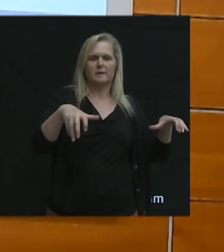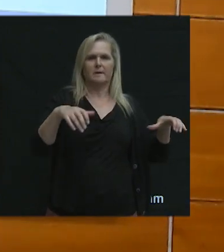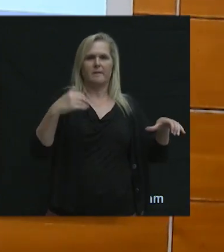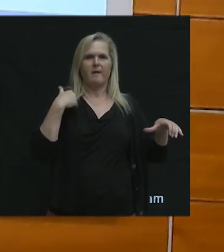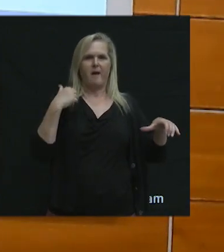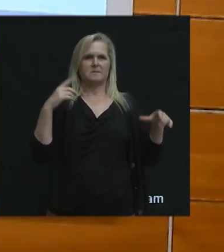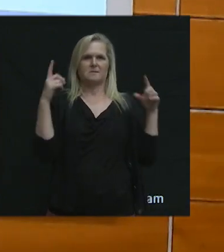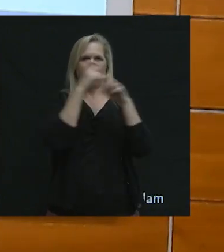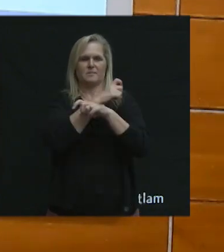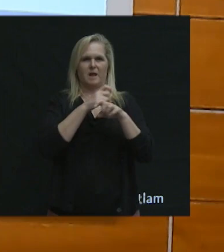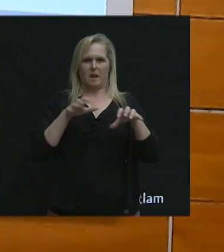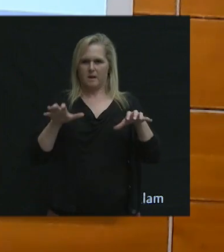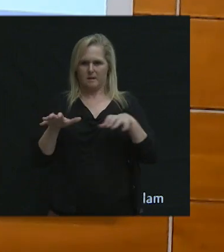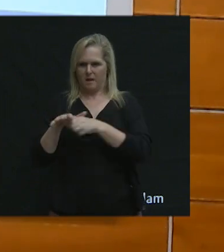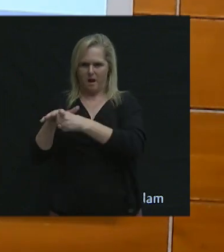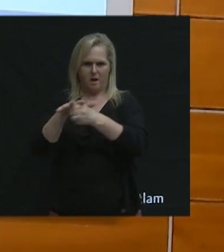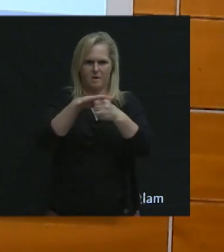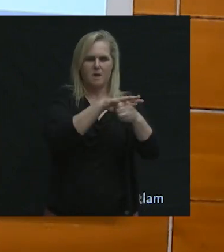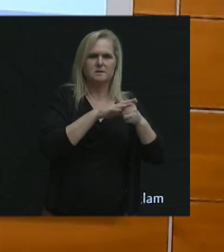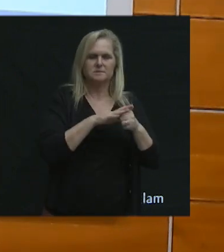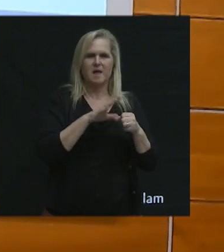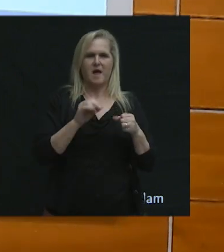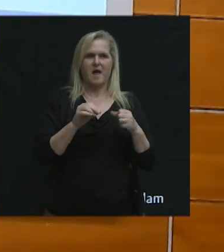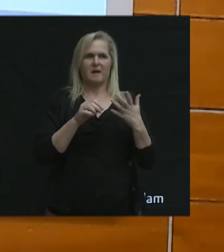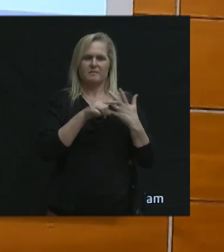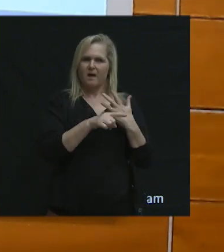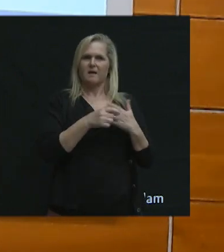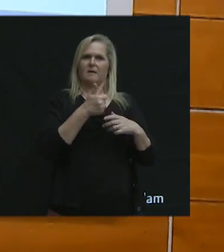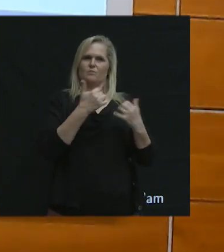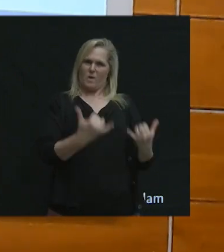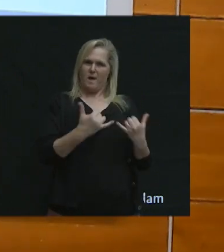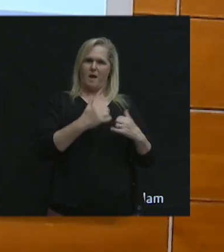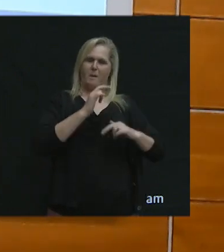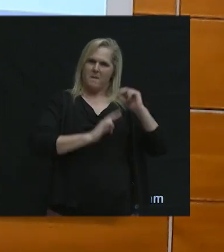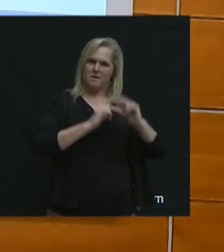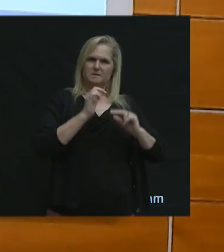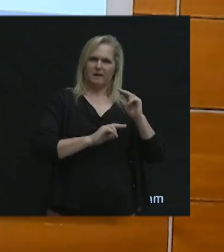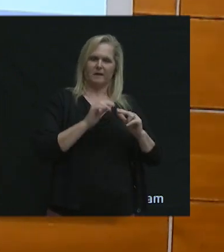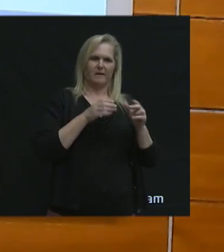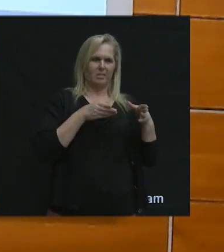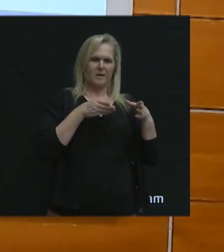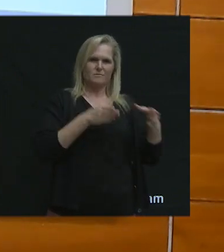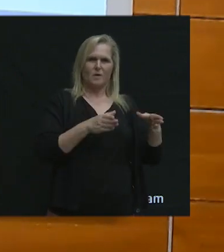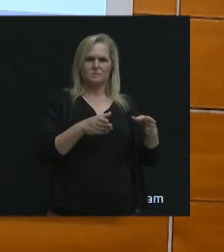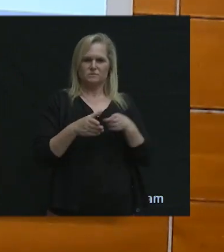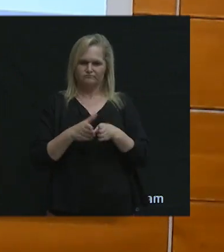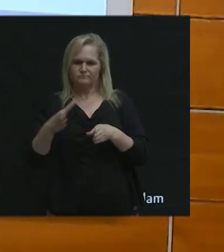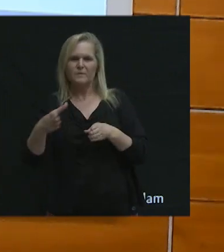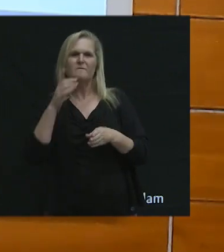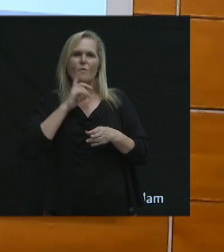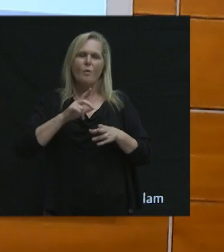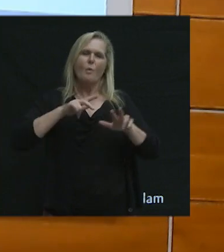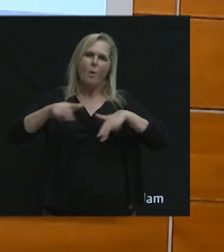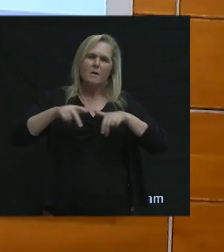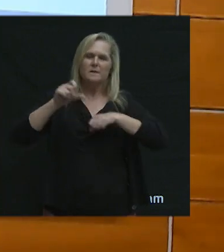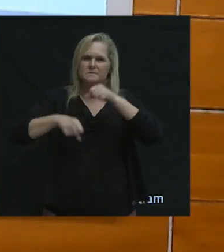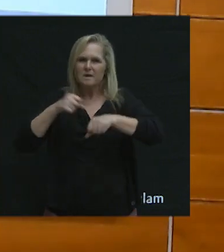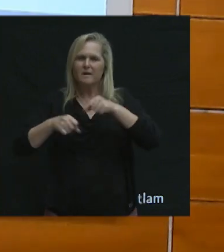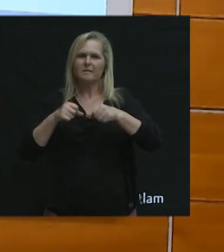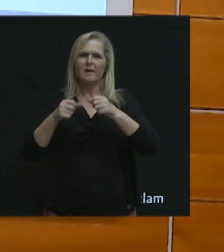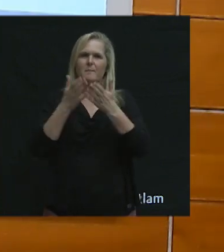It has complicated jurisdictions. It is building infrastructure for walking, cycling, and public transit out into